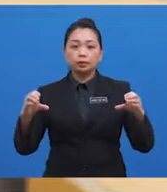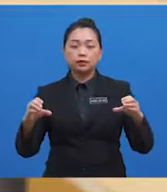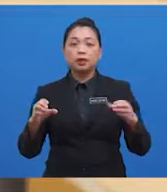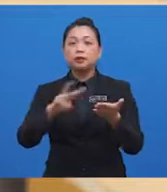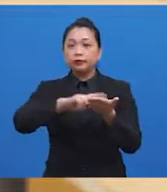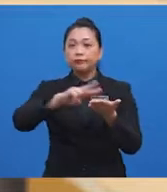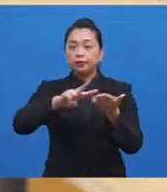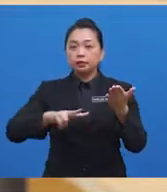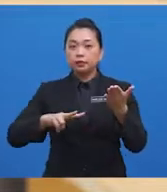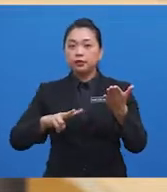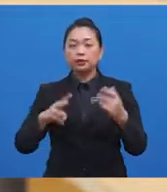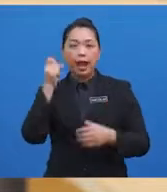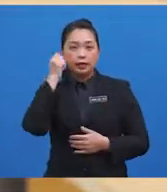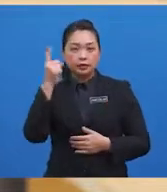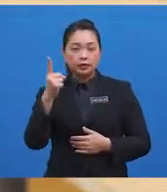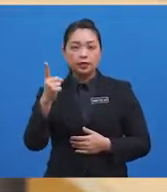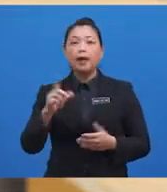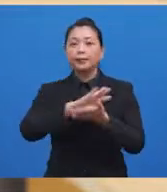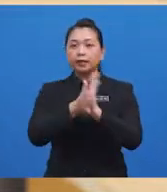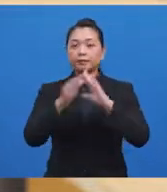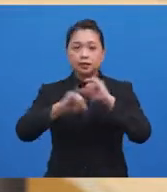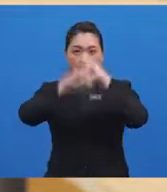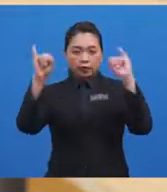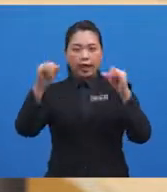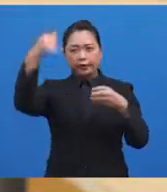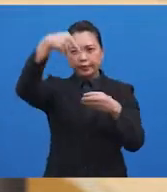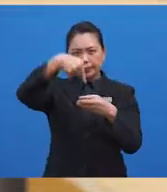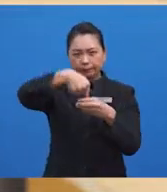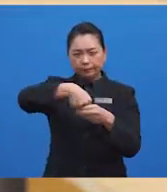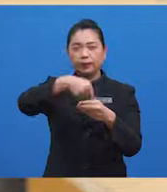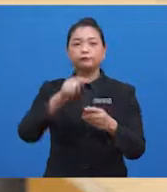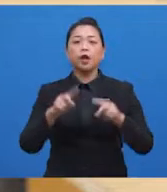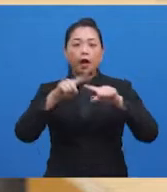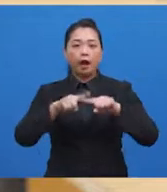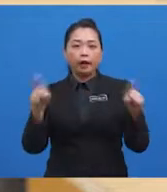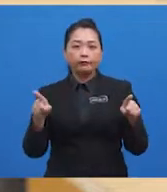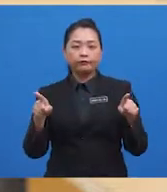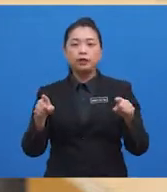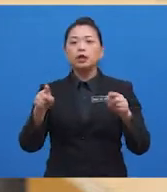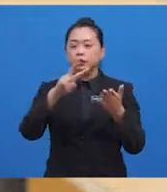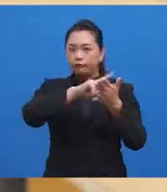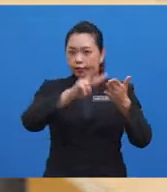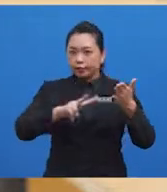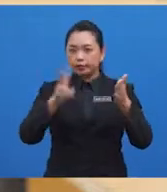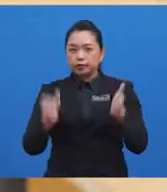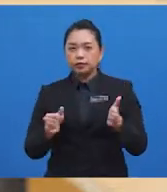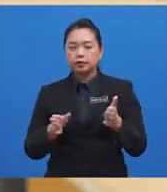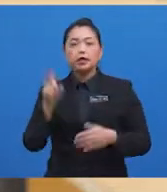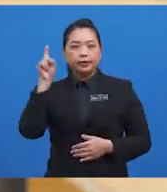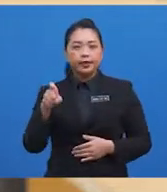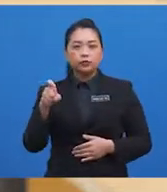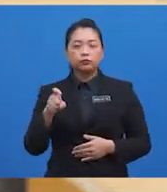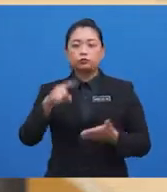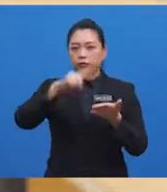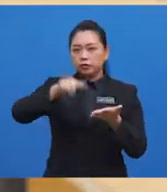understanding of the text becomes clearer and deeper. However, a reader still needs to check his or her understanding